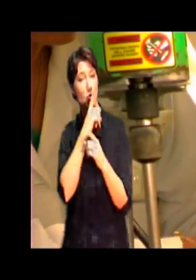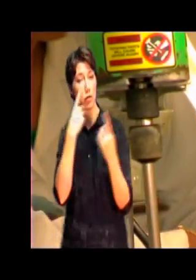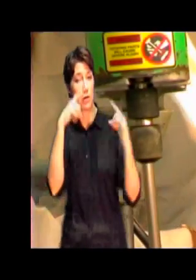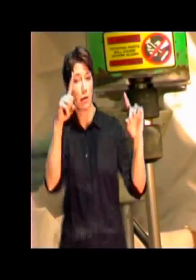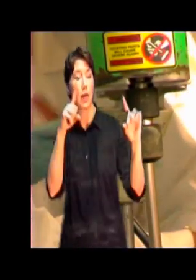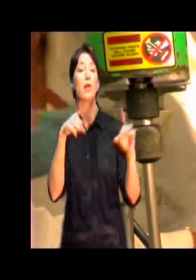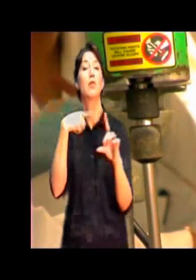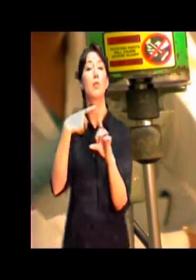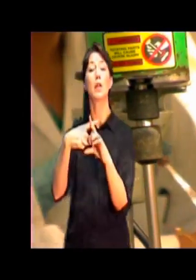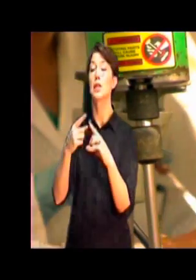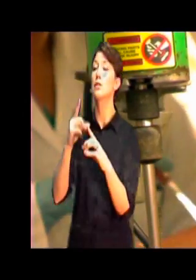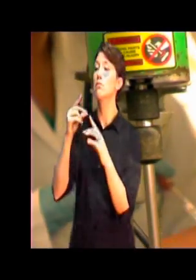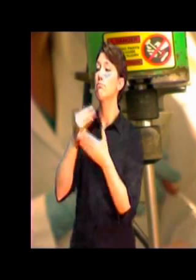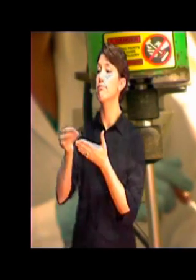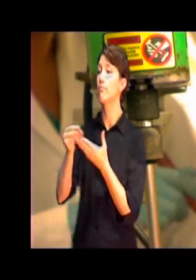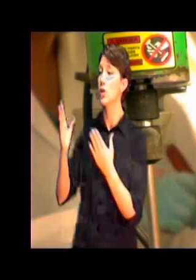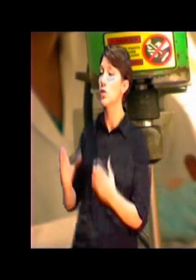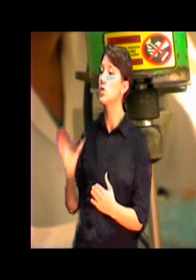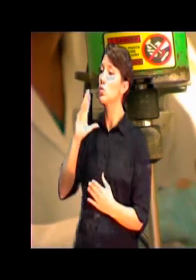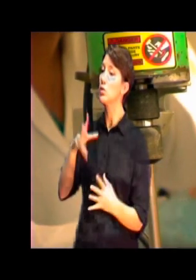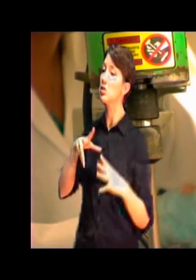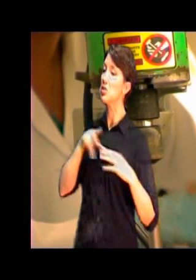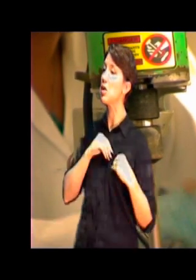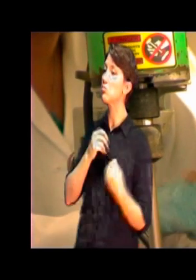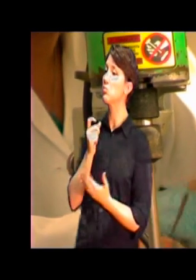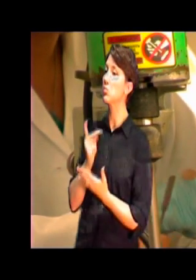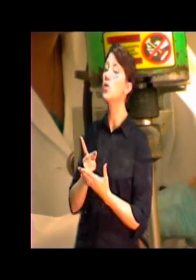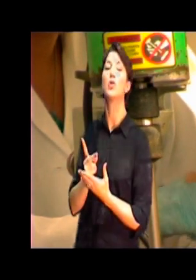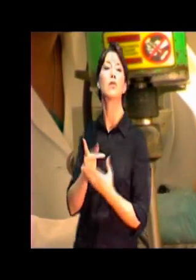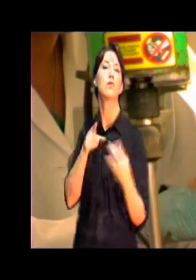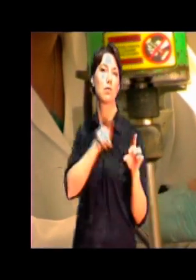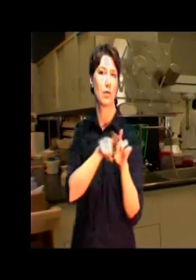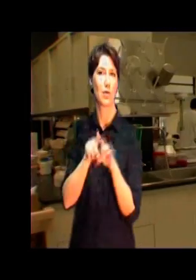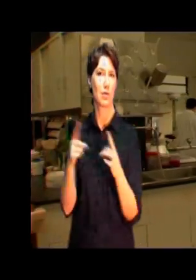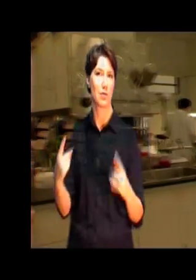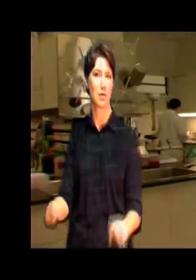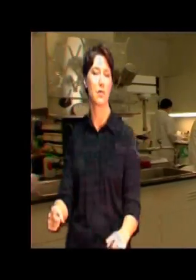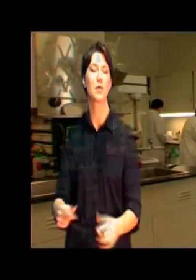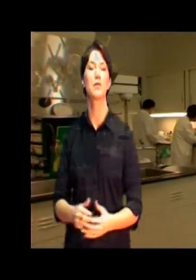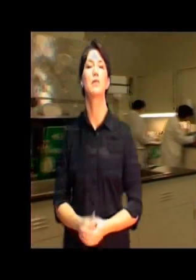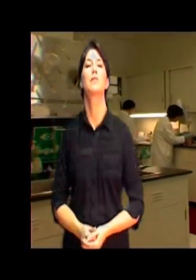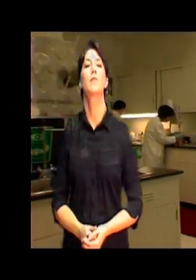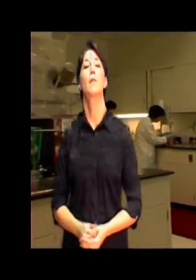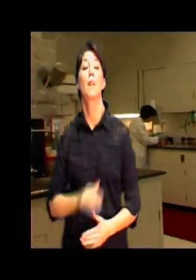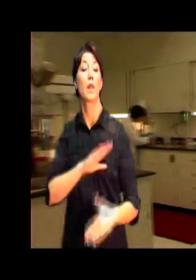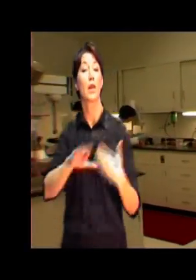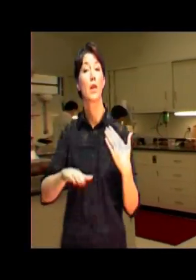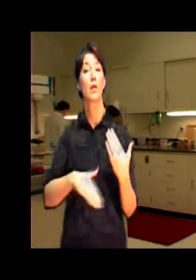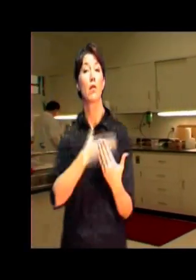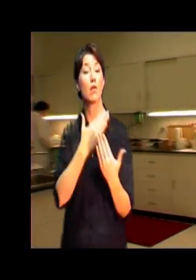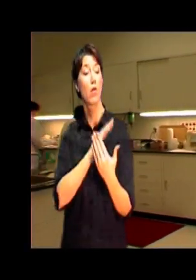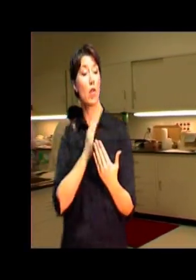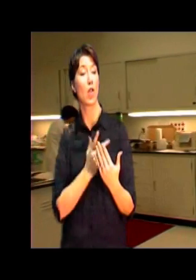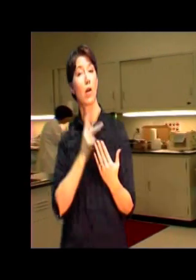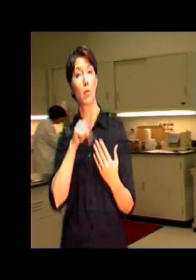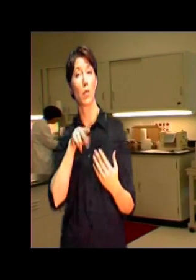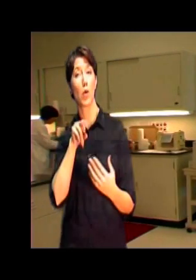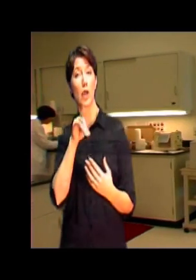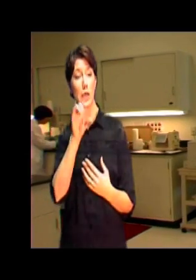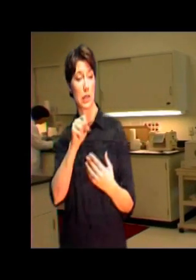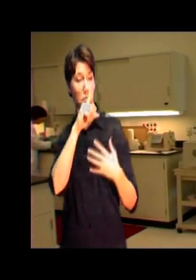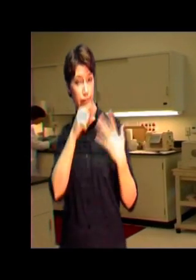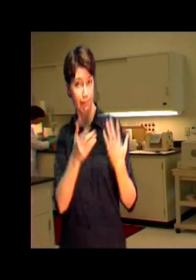research consumer use tests for product acceptance patients are also done. All products undergo safety testing